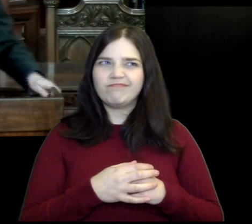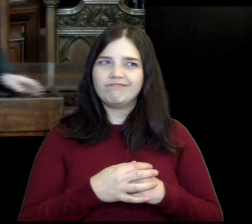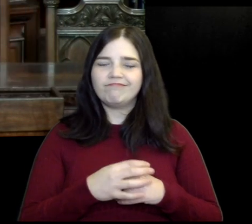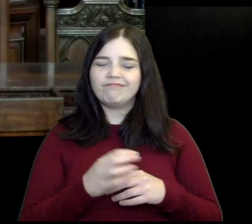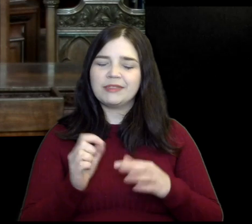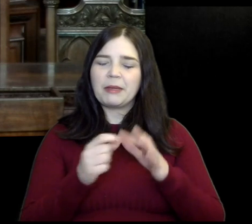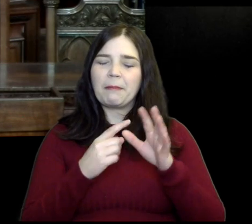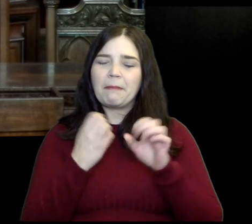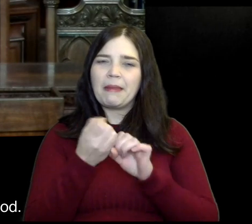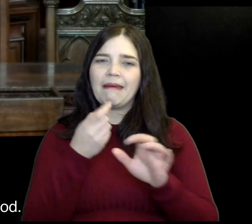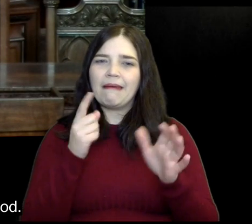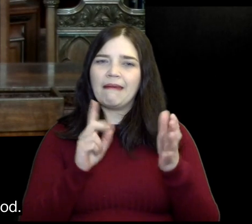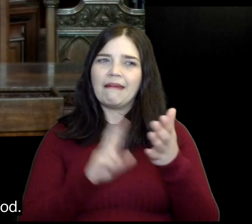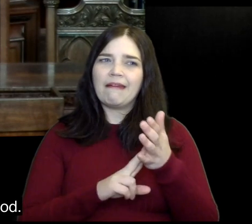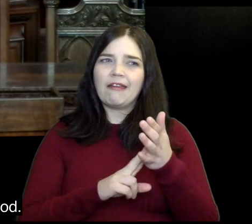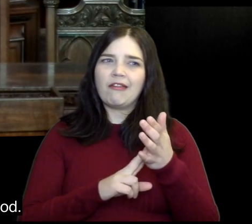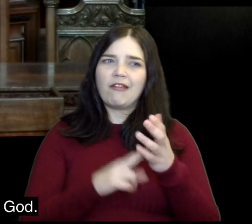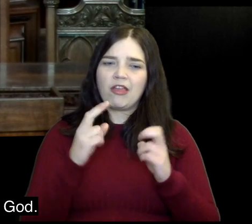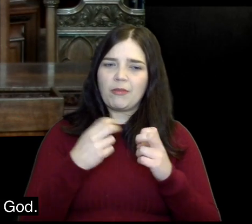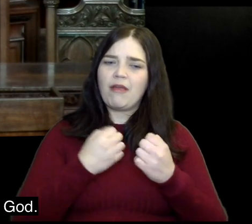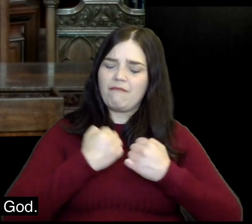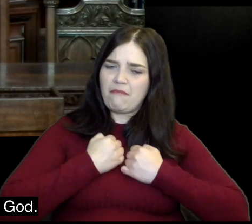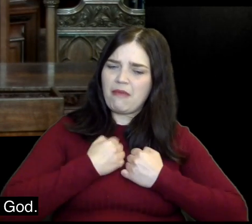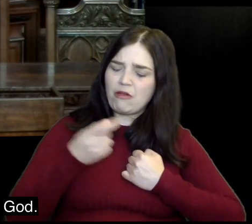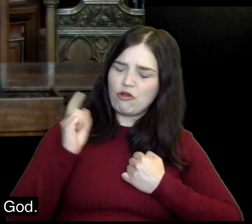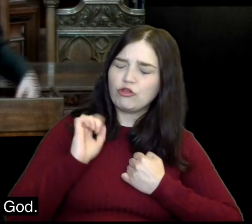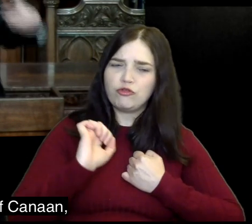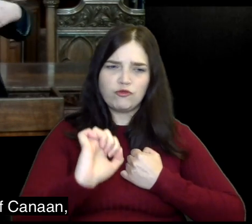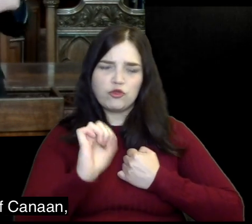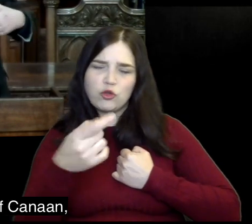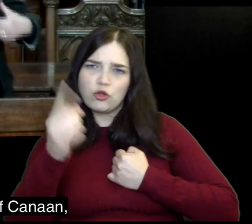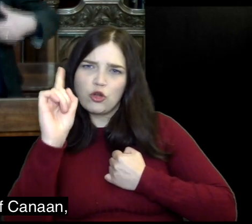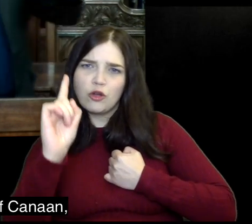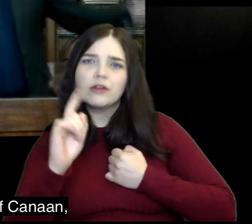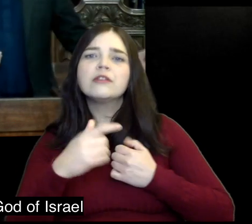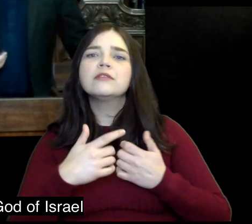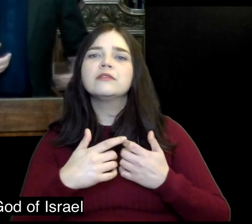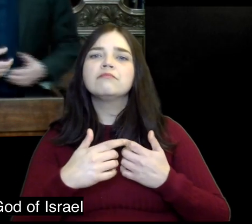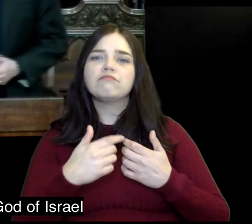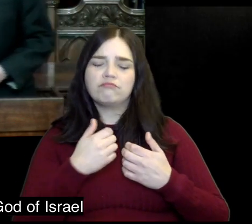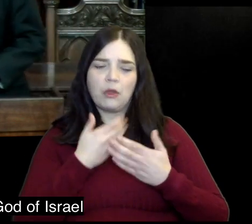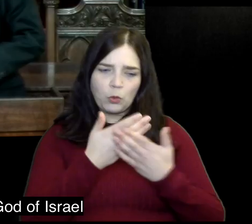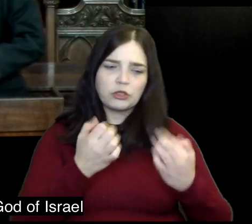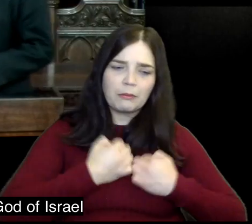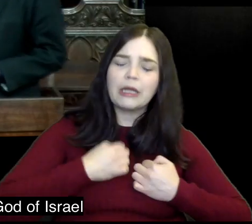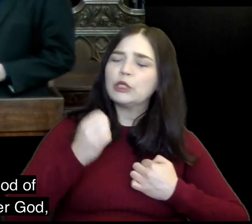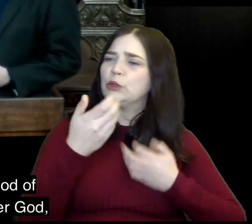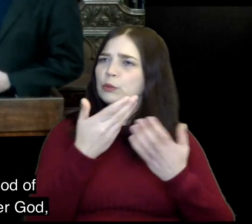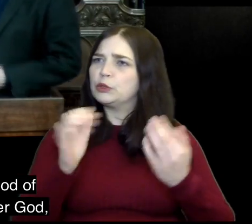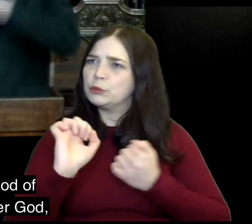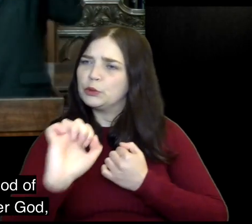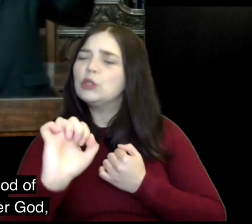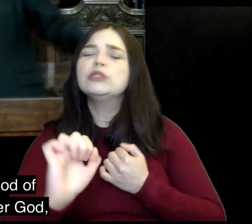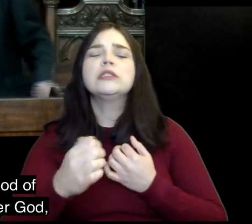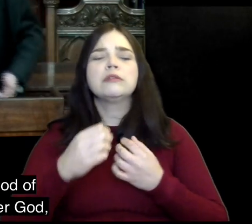it's a classic pagan argument I've got my God you've got your God I worship the God of Canaan you worship the God of Israel